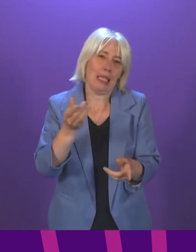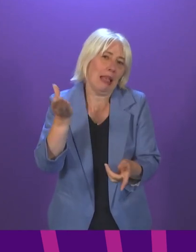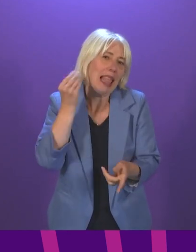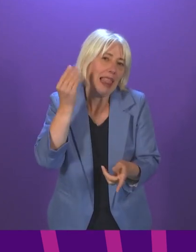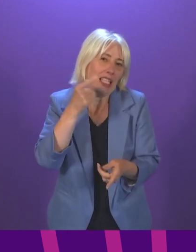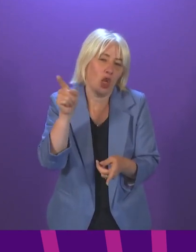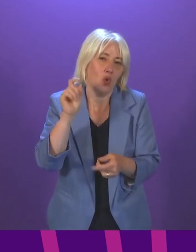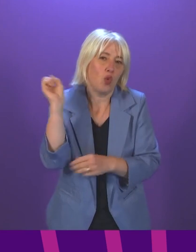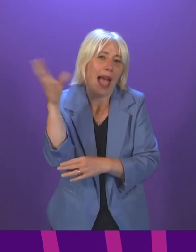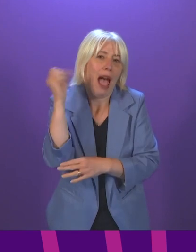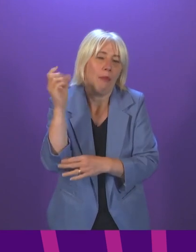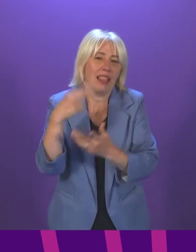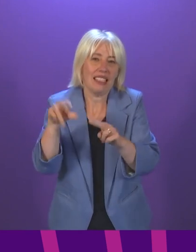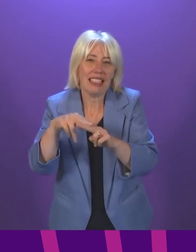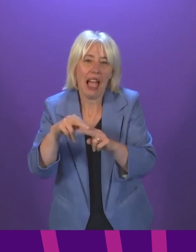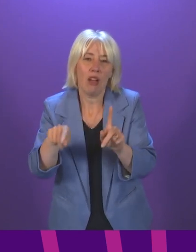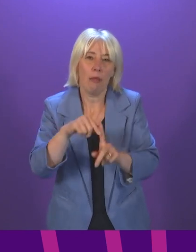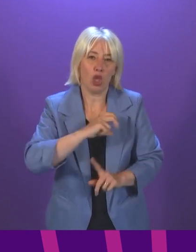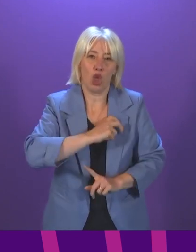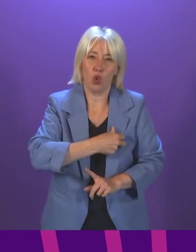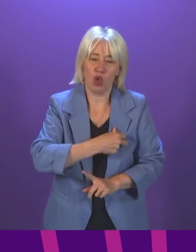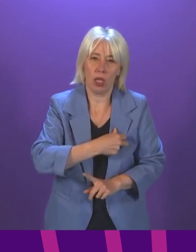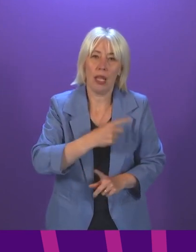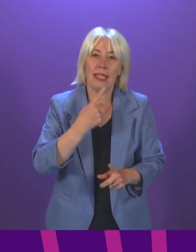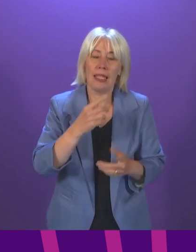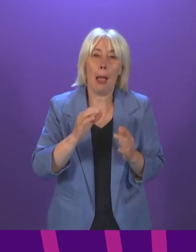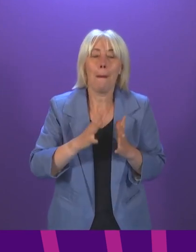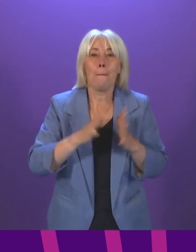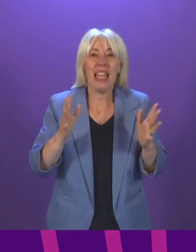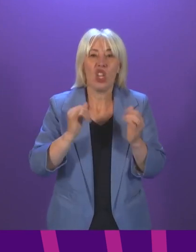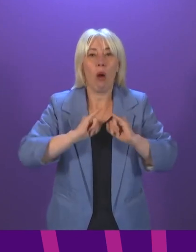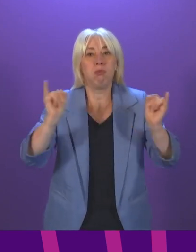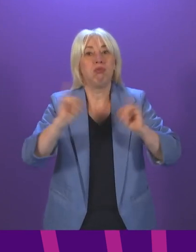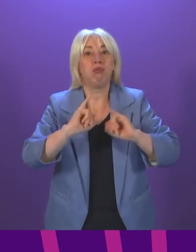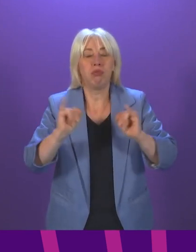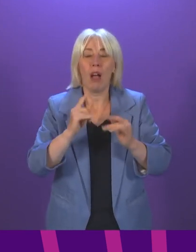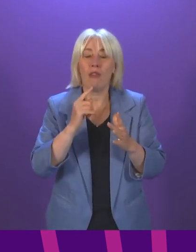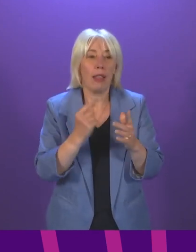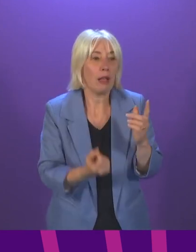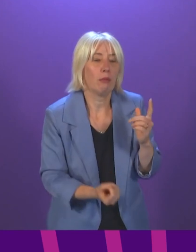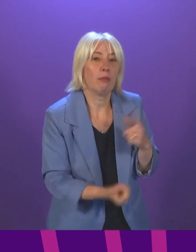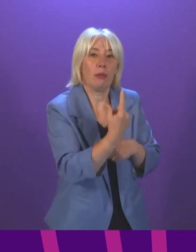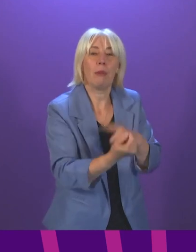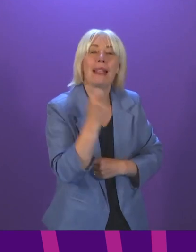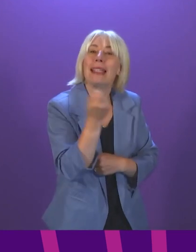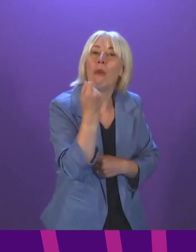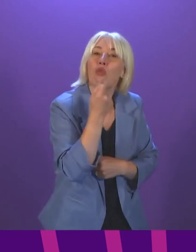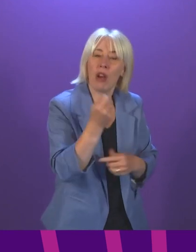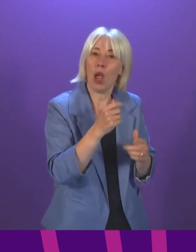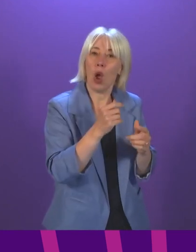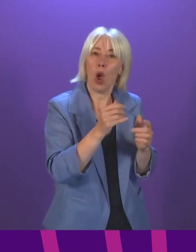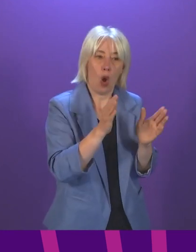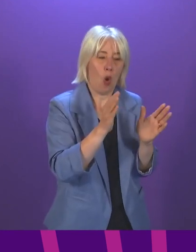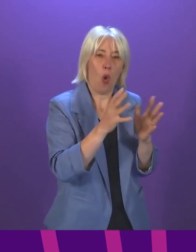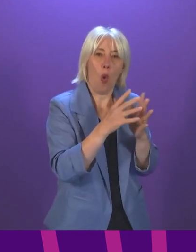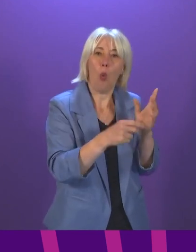and unite the union who have called for a major incident to be declared, for pop-up wards and emergency departments and for the British Army to be